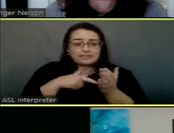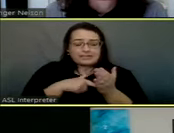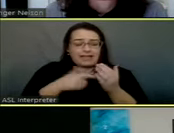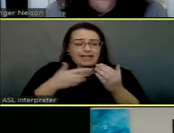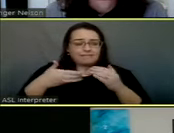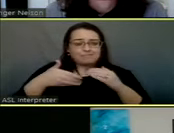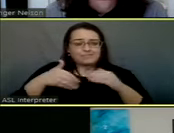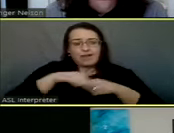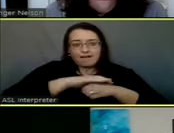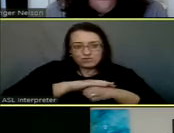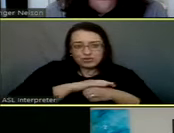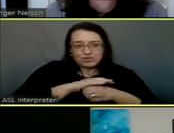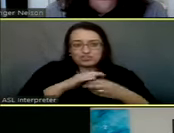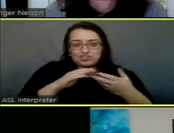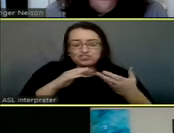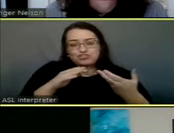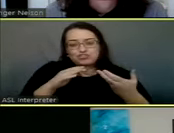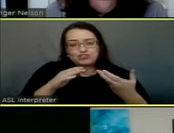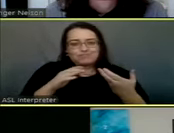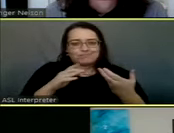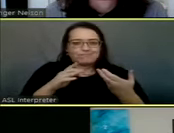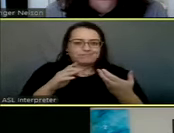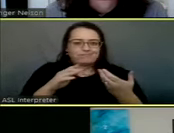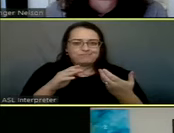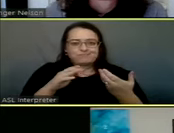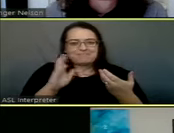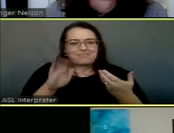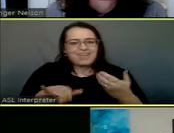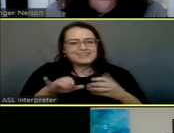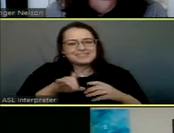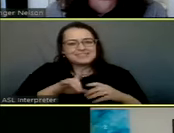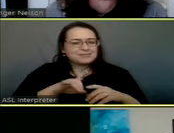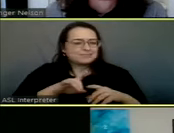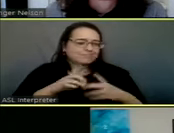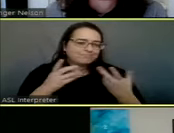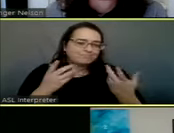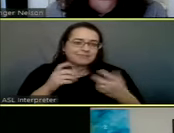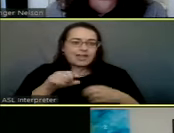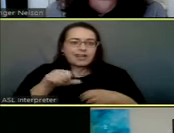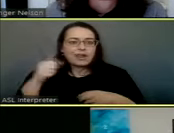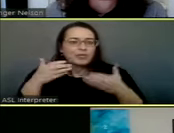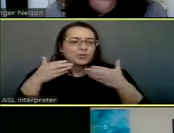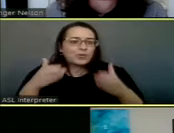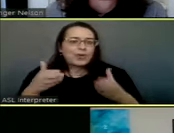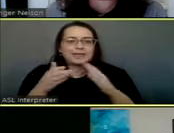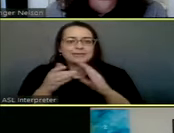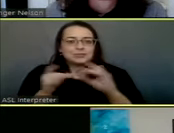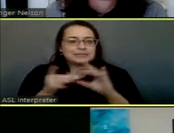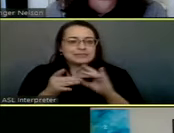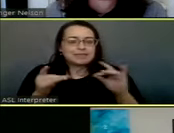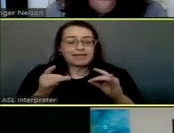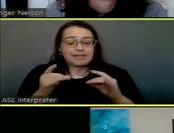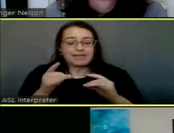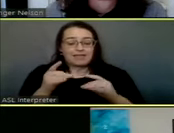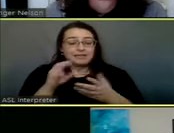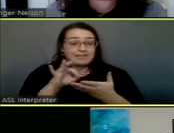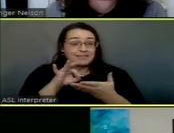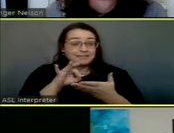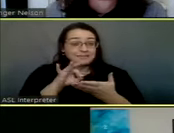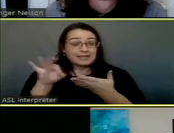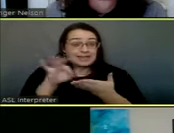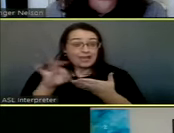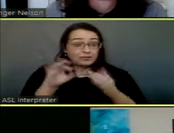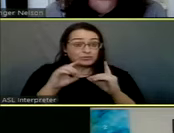it just is a, it's another precedent or it's another way to say that the accounting department,